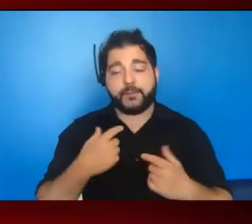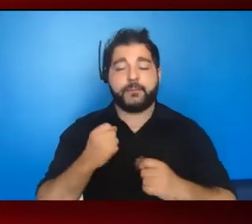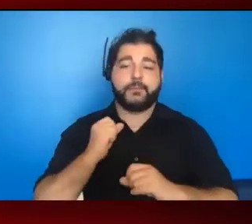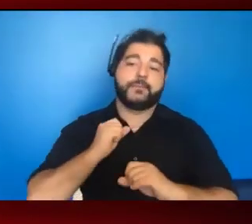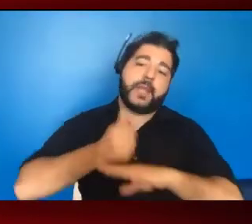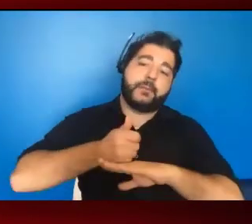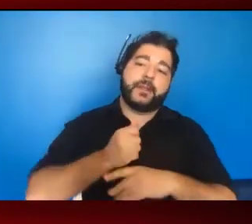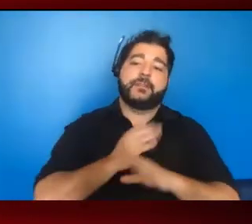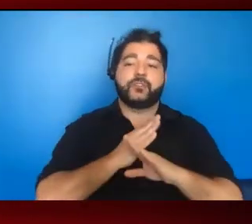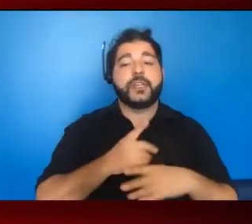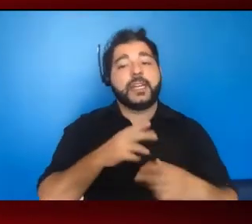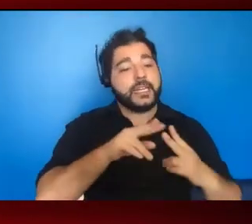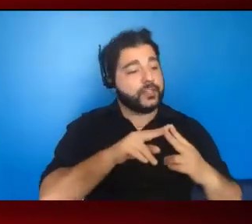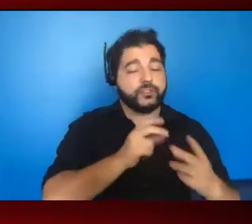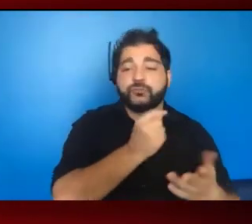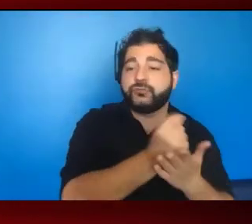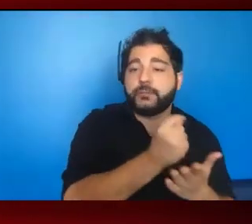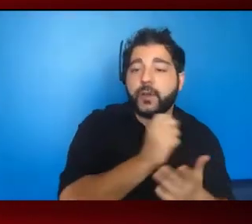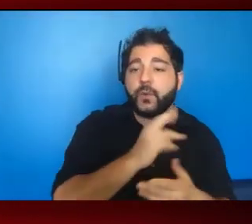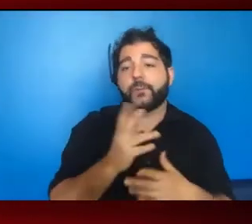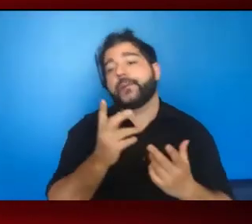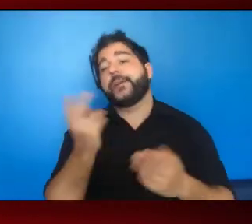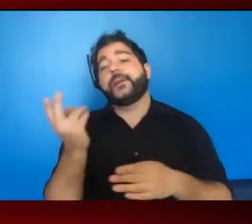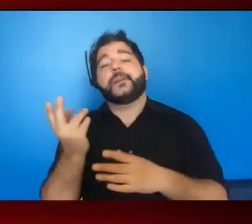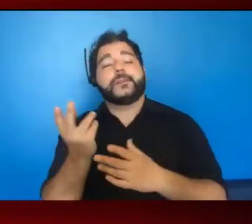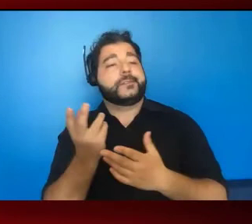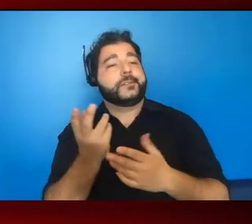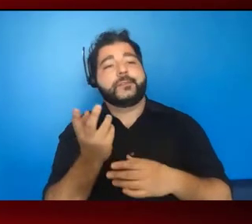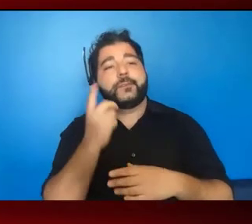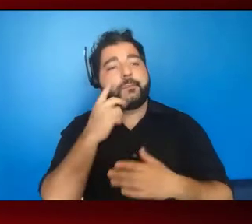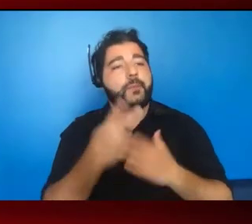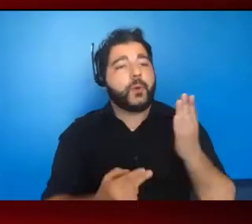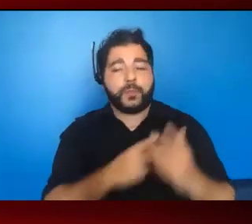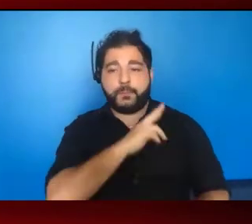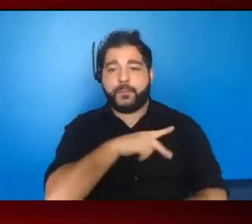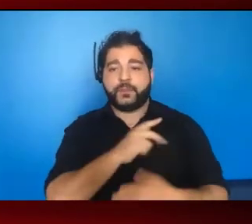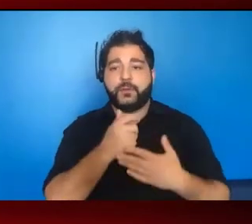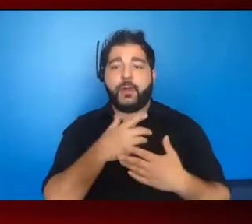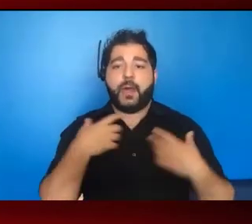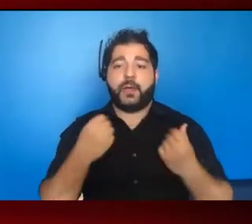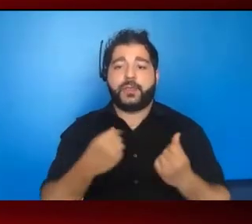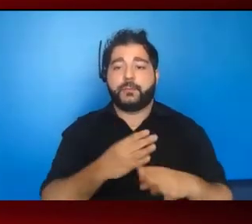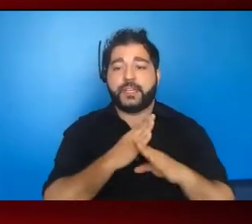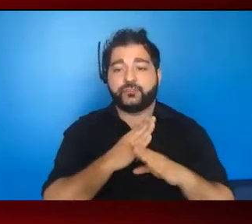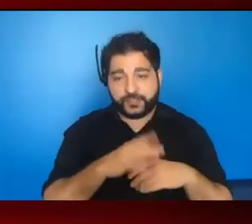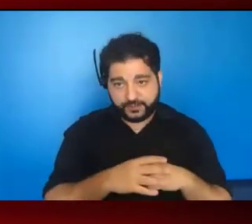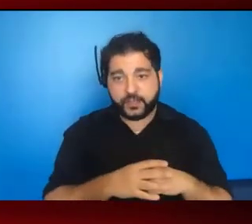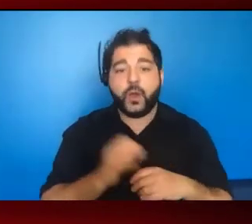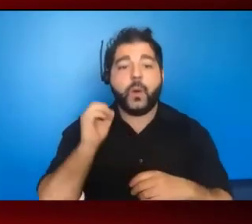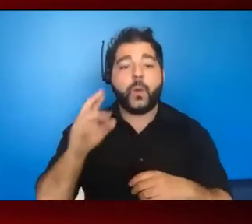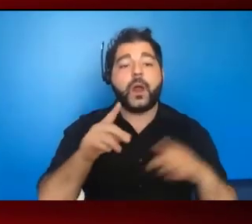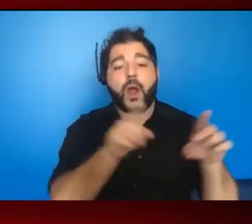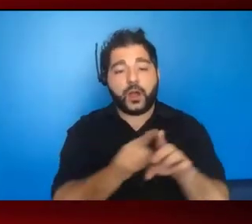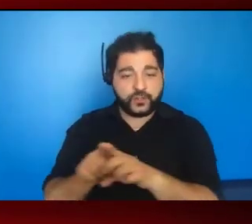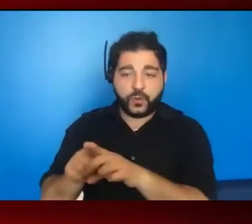healthy, whether that's treatment, harnessing the power of treatment for both personal health and prevention, that's U equals U, or also